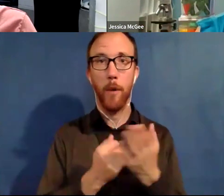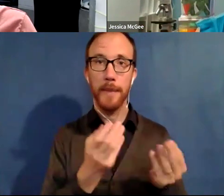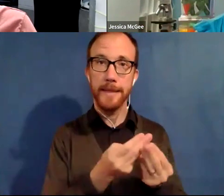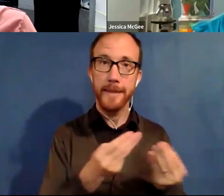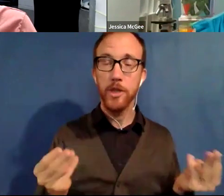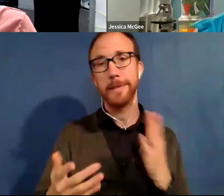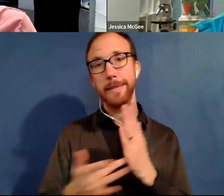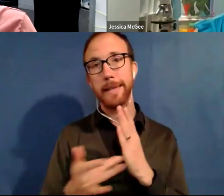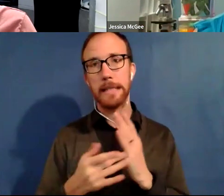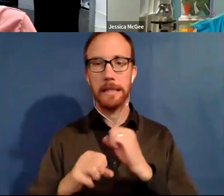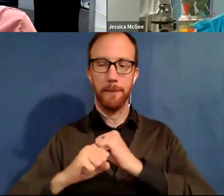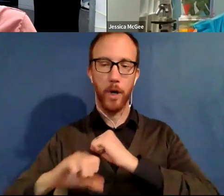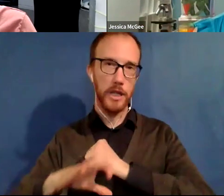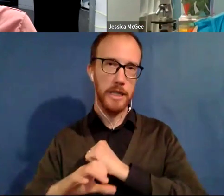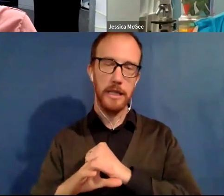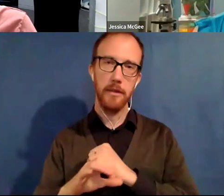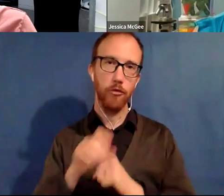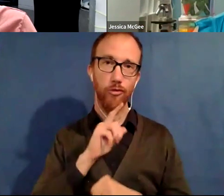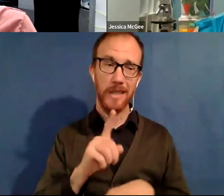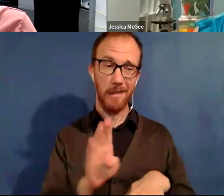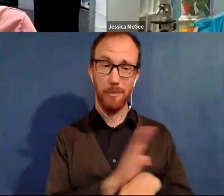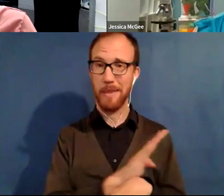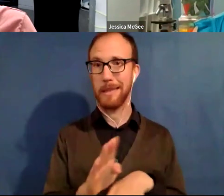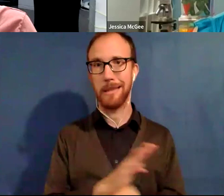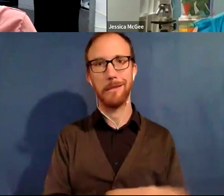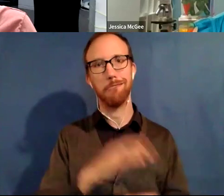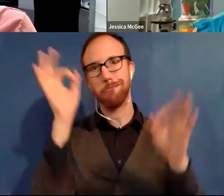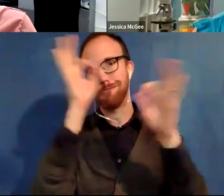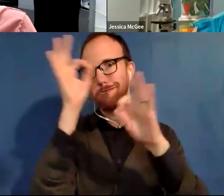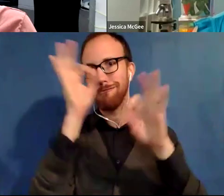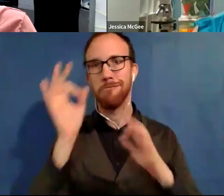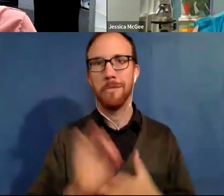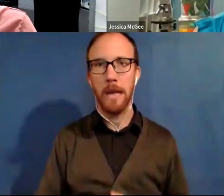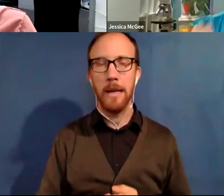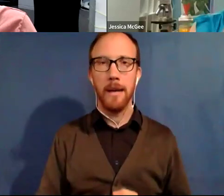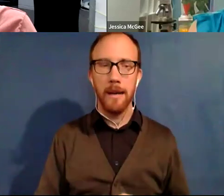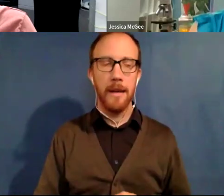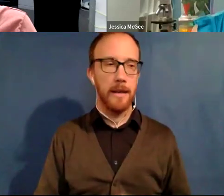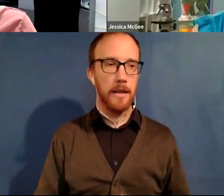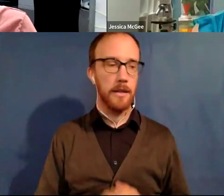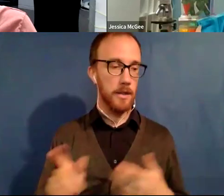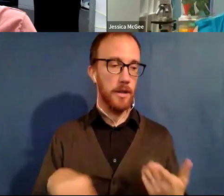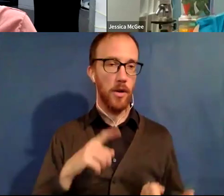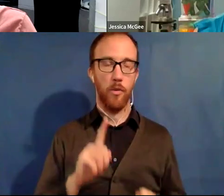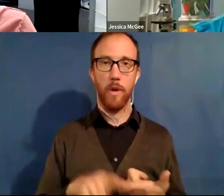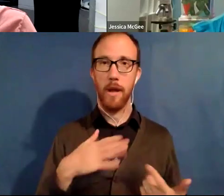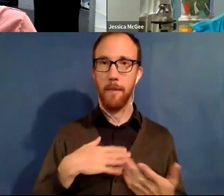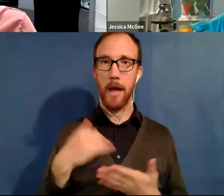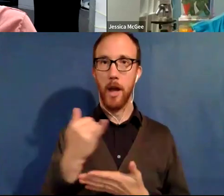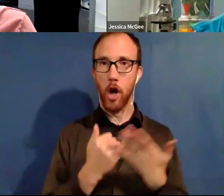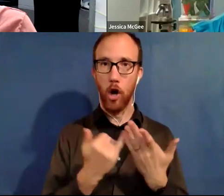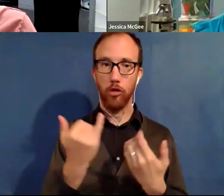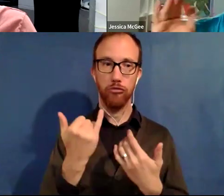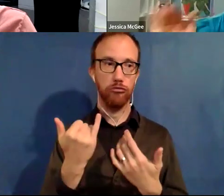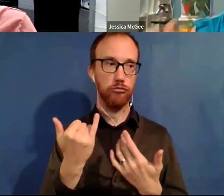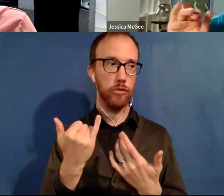marketing, I didn't really know anything about business. Um, because if, when I got shut down, my whole business shut